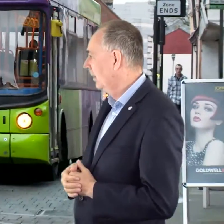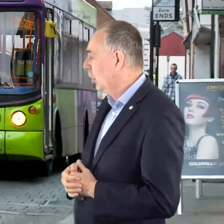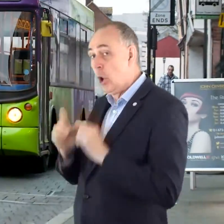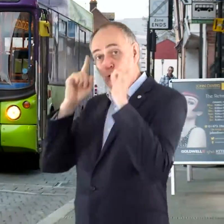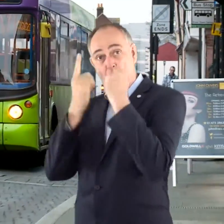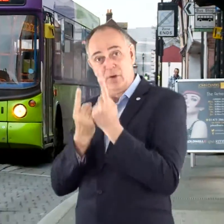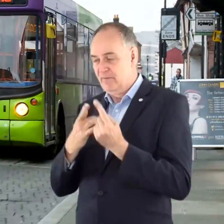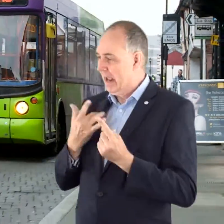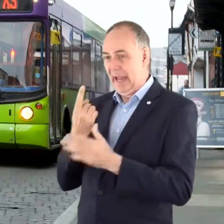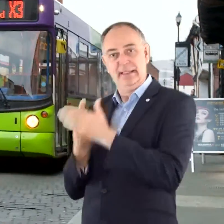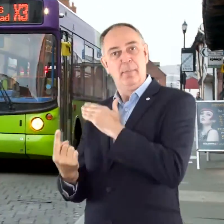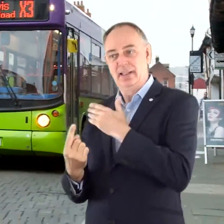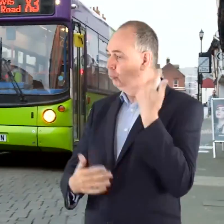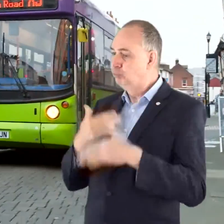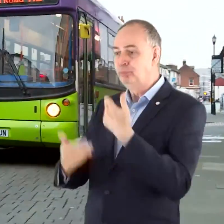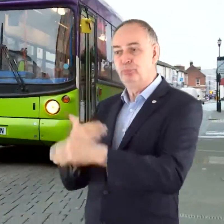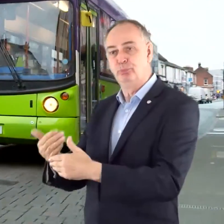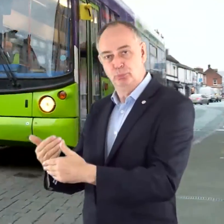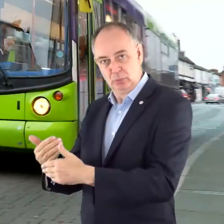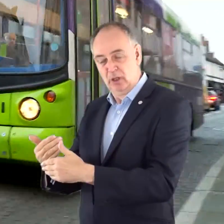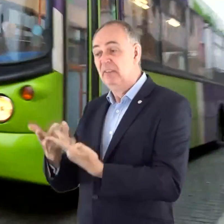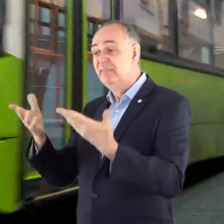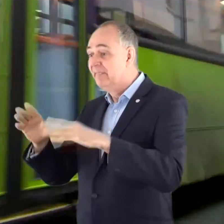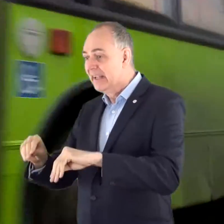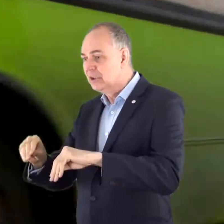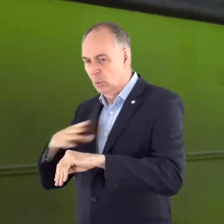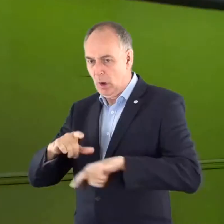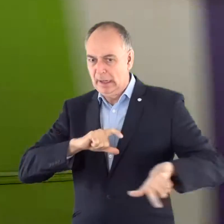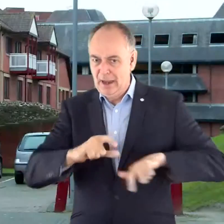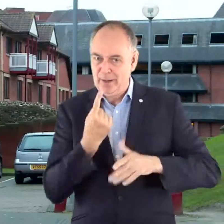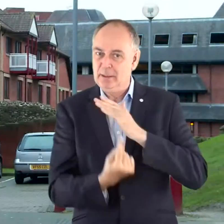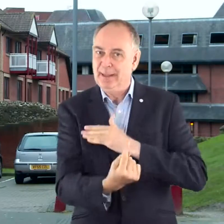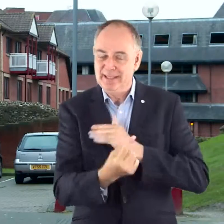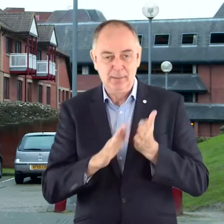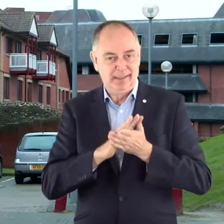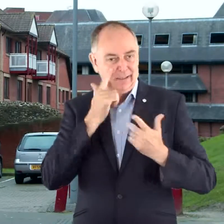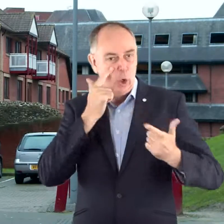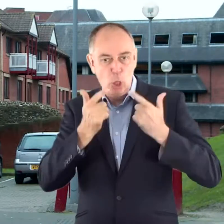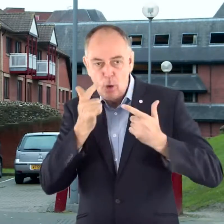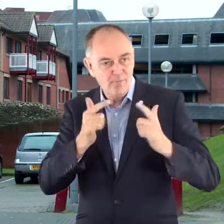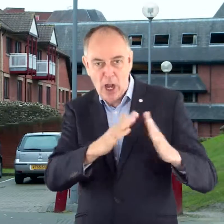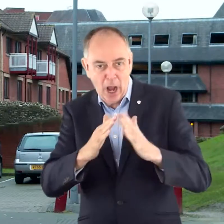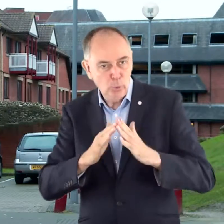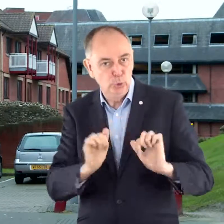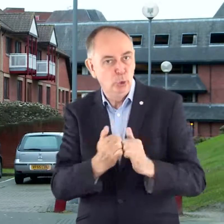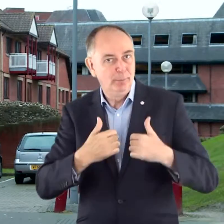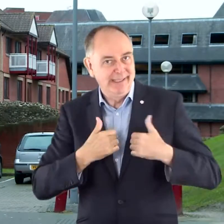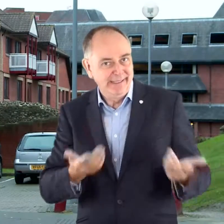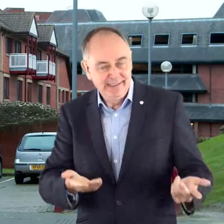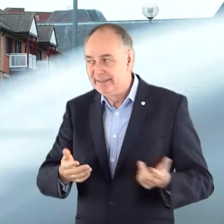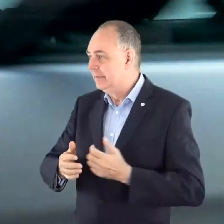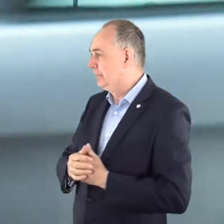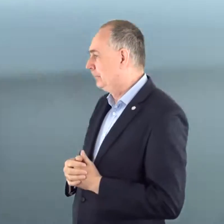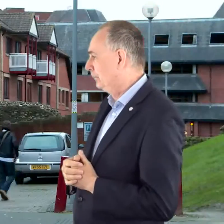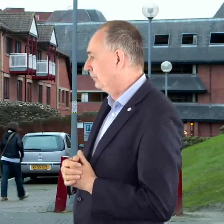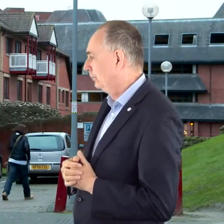continue that so I started looking at properties in the second year of uni and it's taken me four years to get this